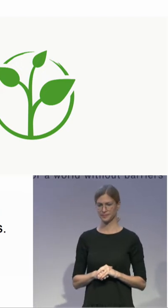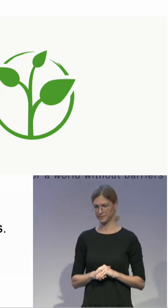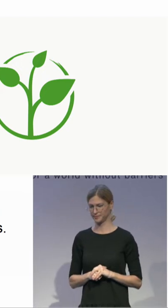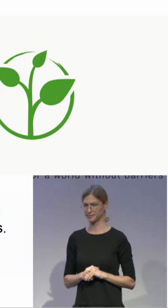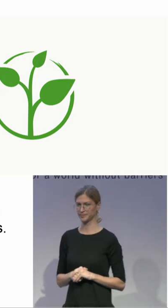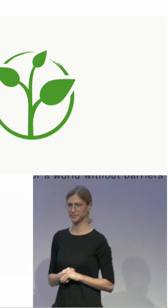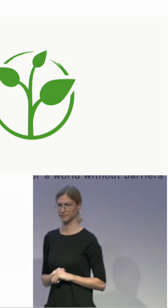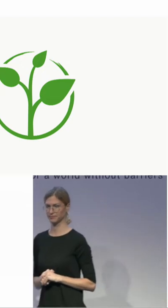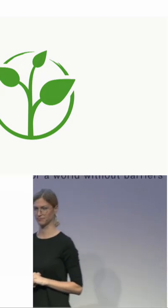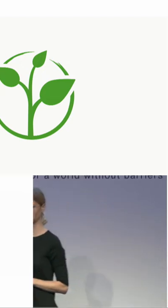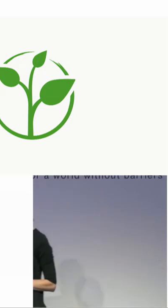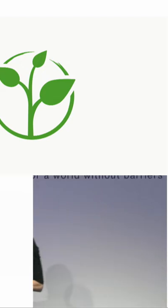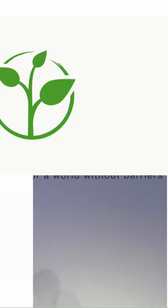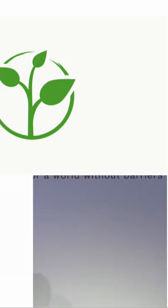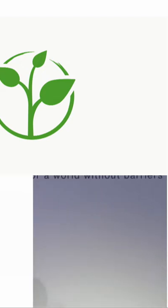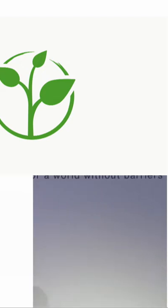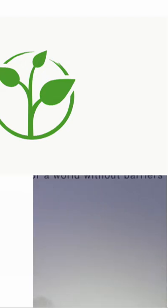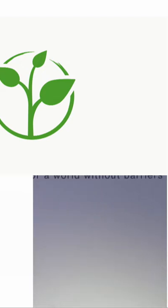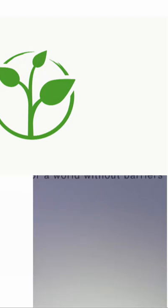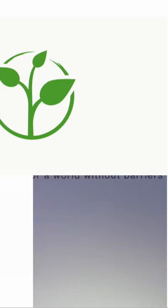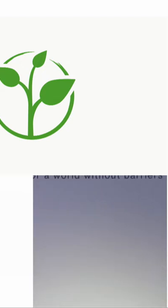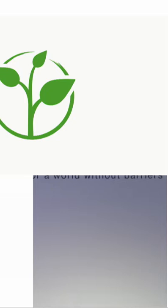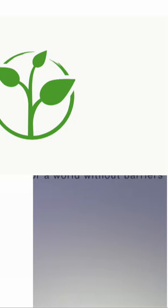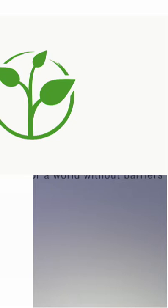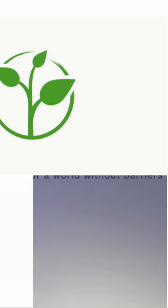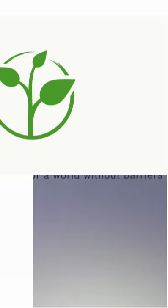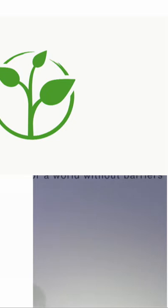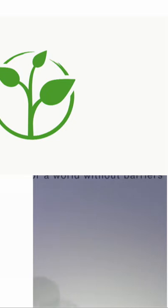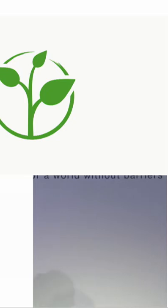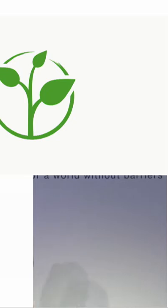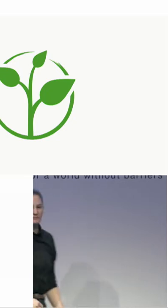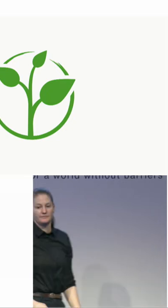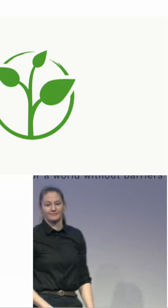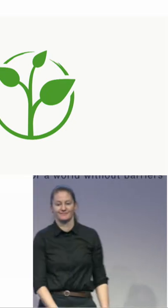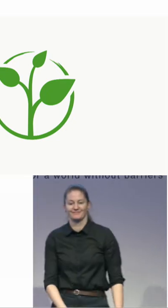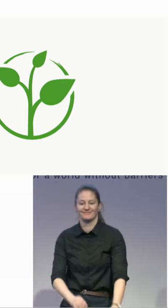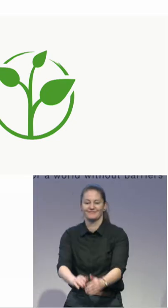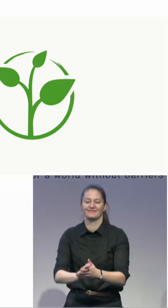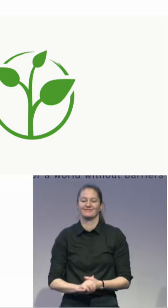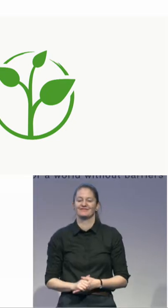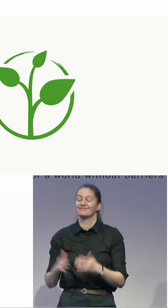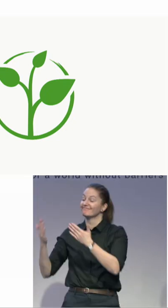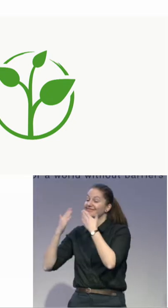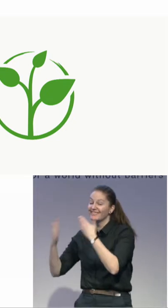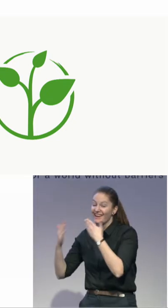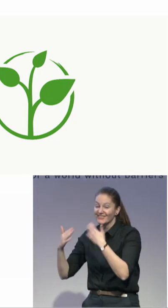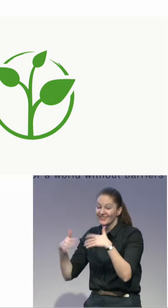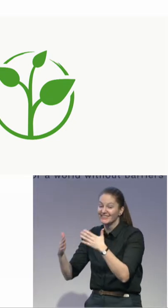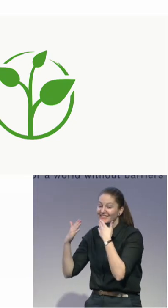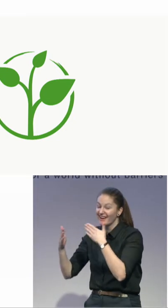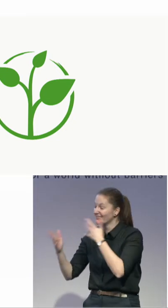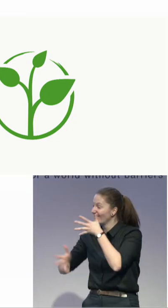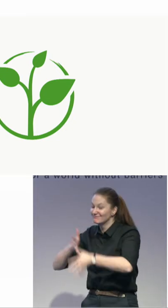Yes, thanks very much for sharing again and also for giving us this very interesting update on the BSAM, a new kind of service,